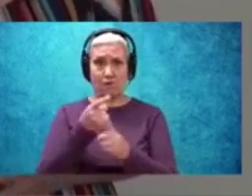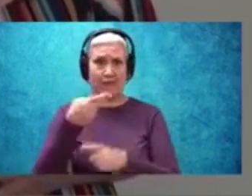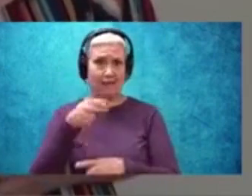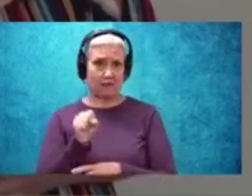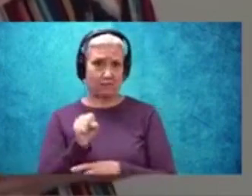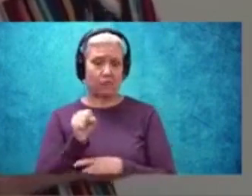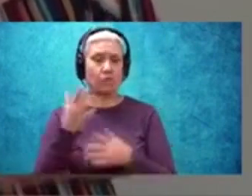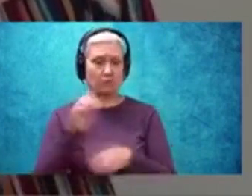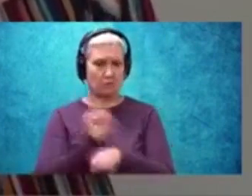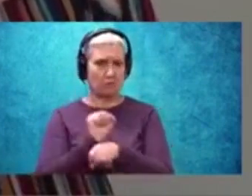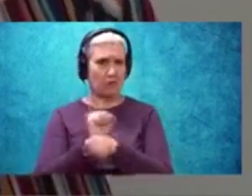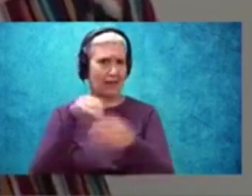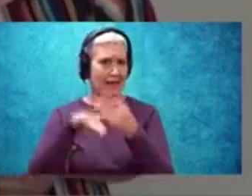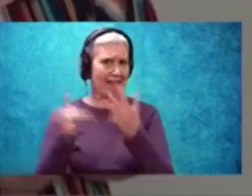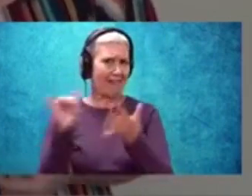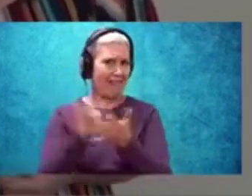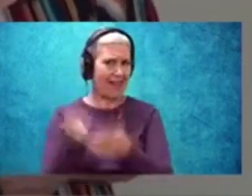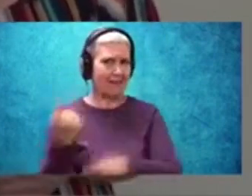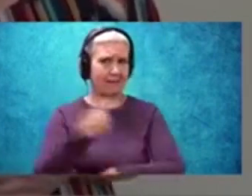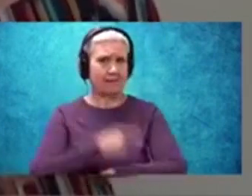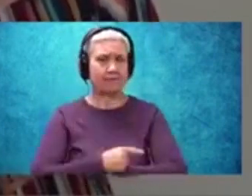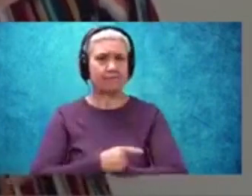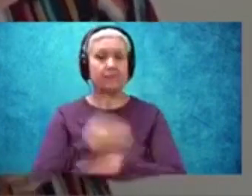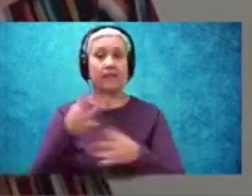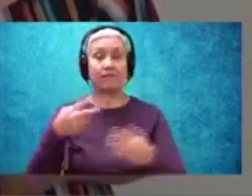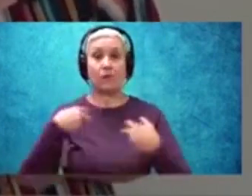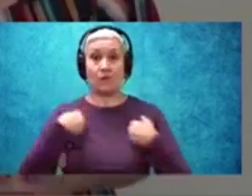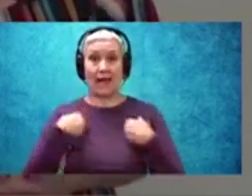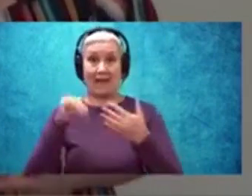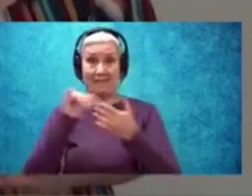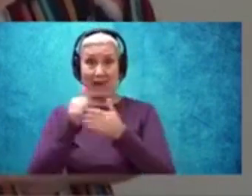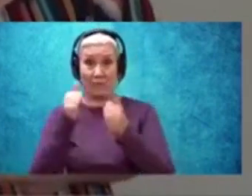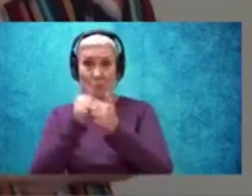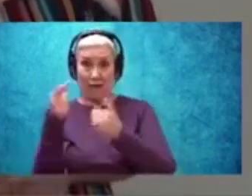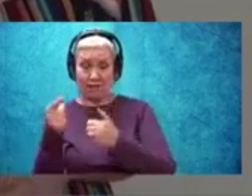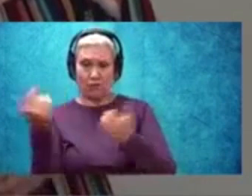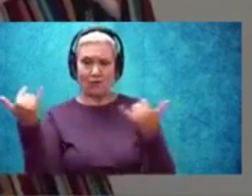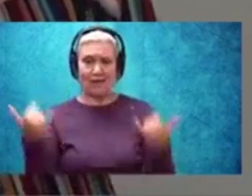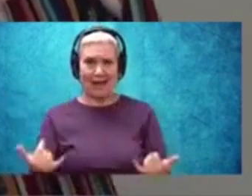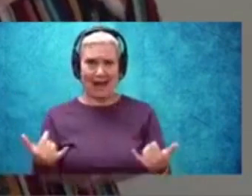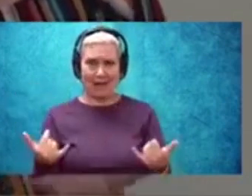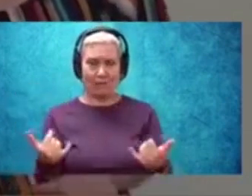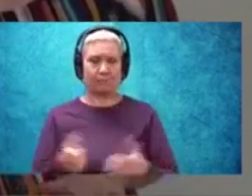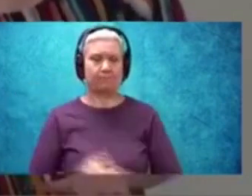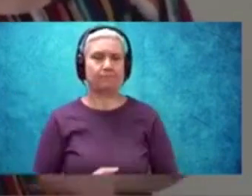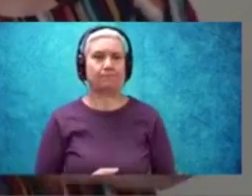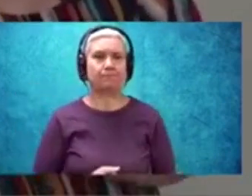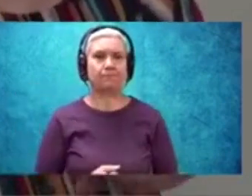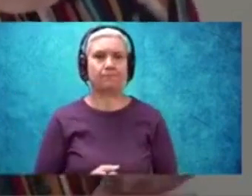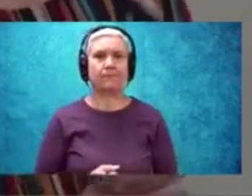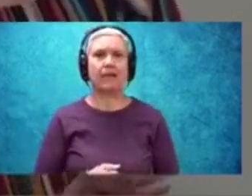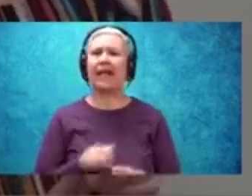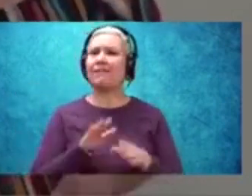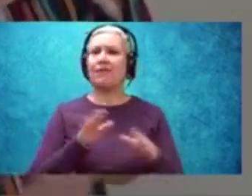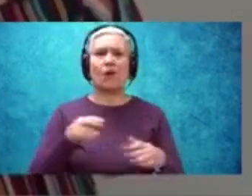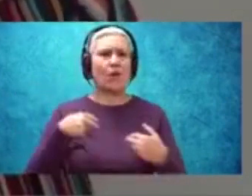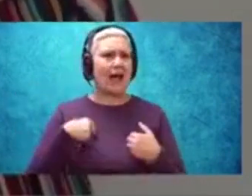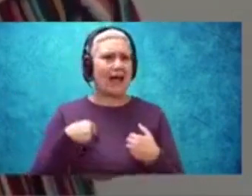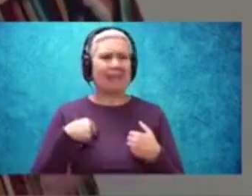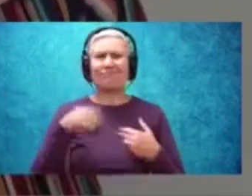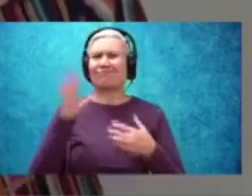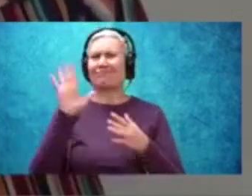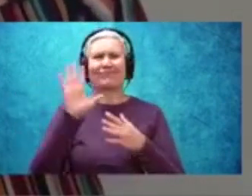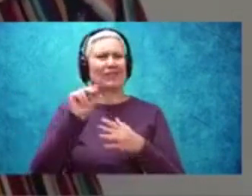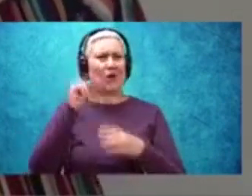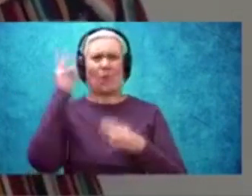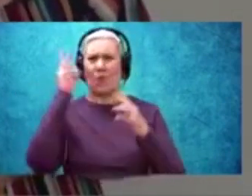that packet today. So if you have it with you, go ahead and get it out. Now, if you don't have the packet, don't worry. You